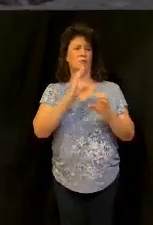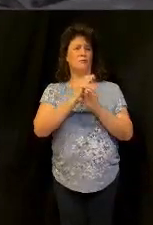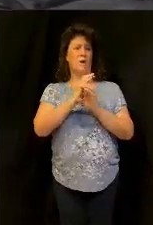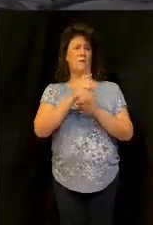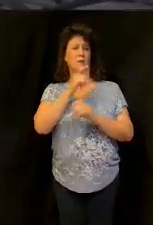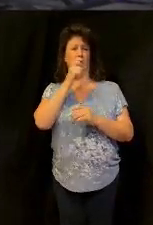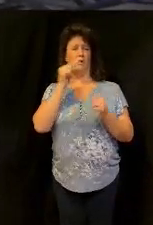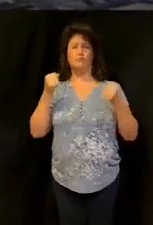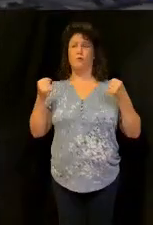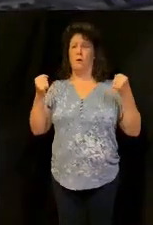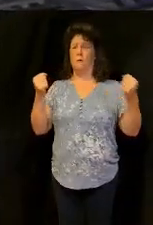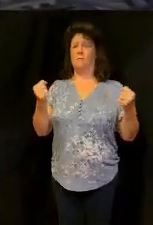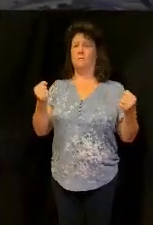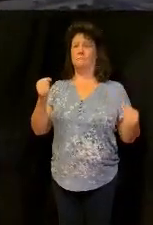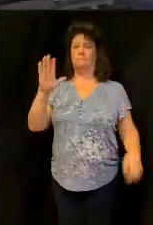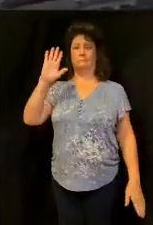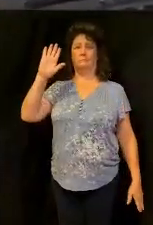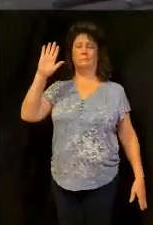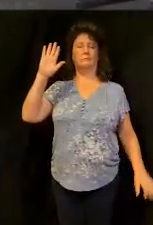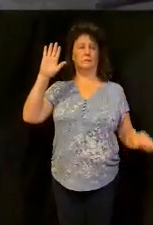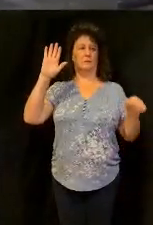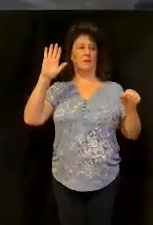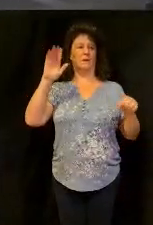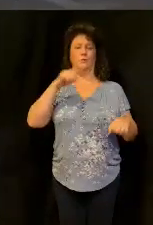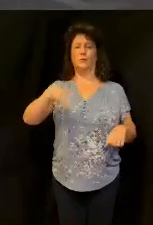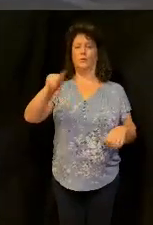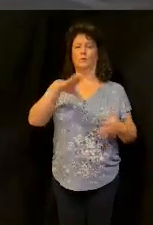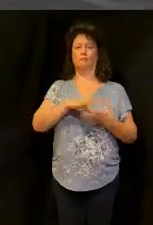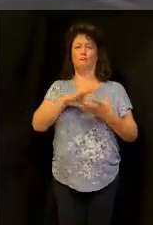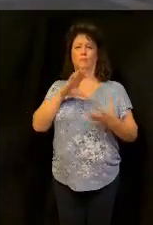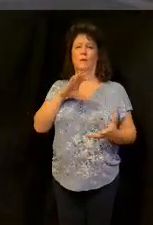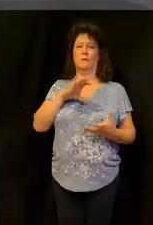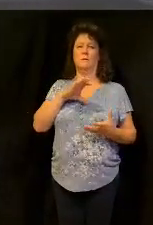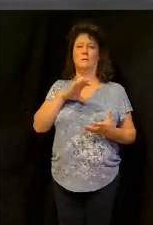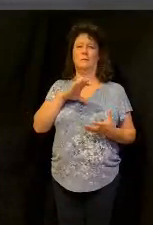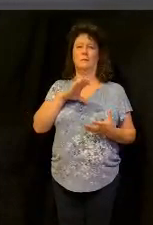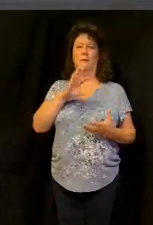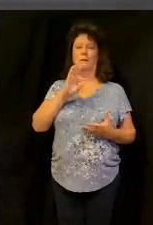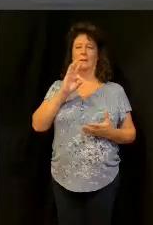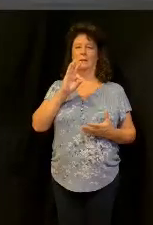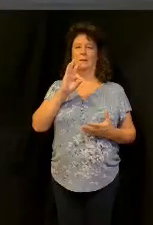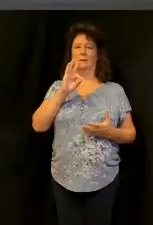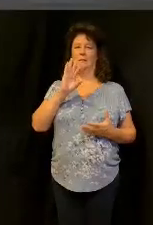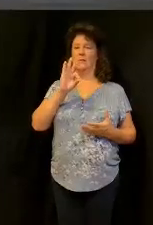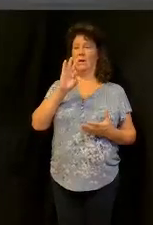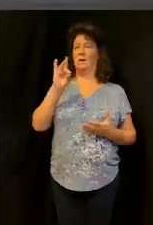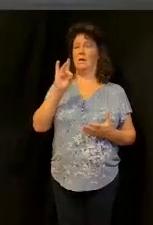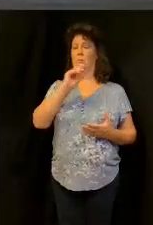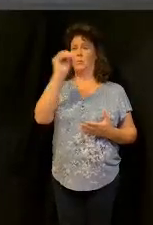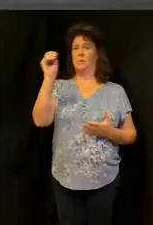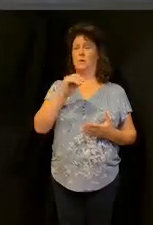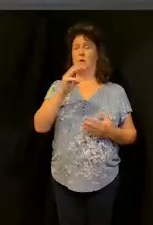came in a car today yeah yeah you're rich you're greater than most I think it's about 98% of the world don't have a car